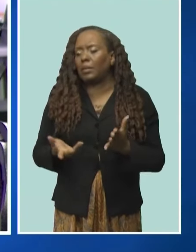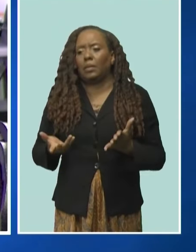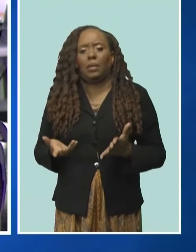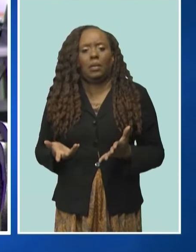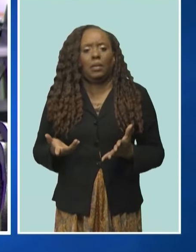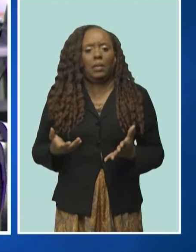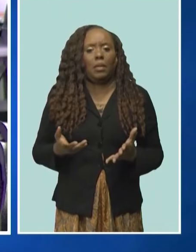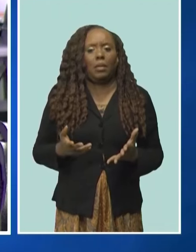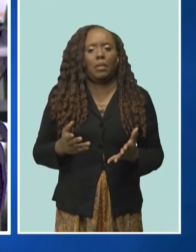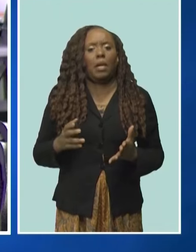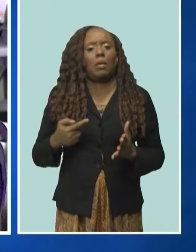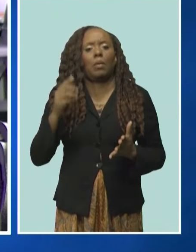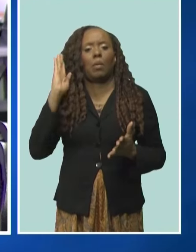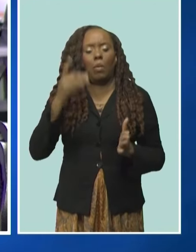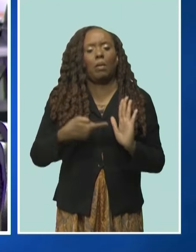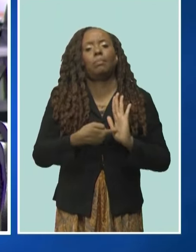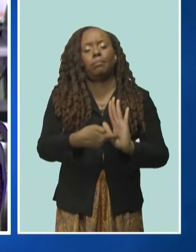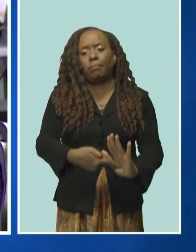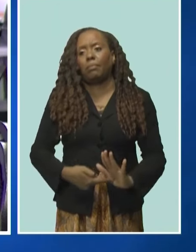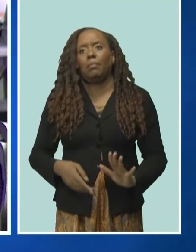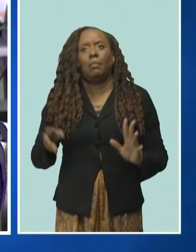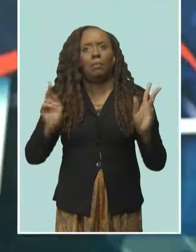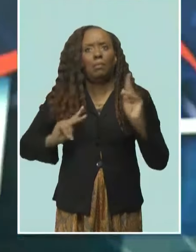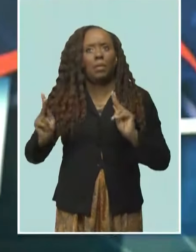deliver to the people on the ground?